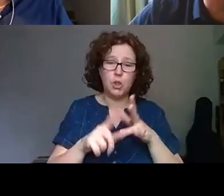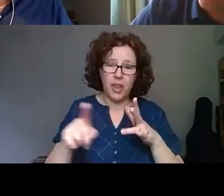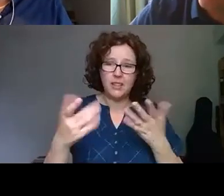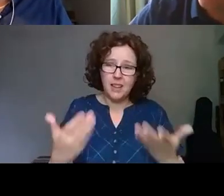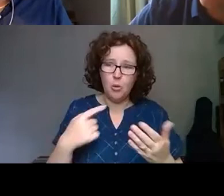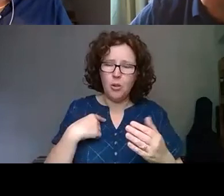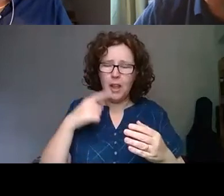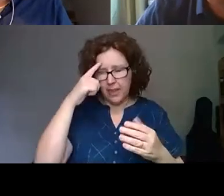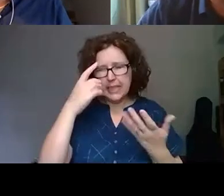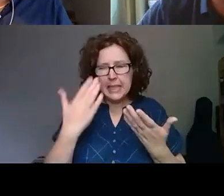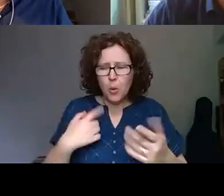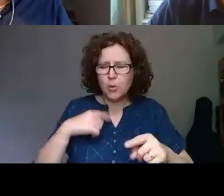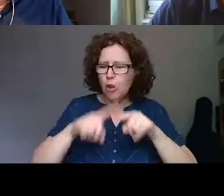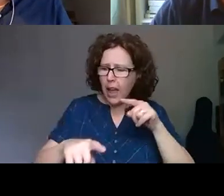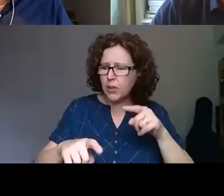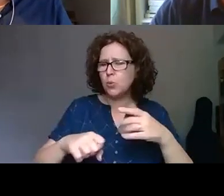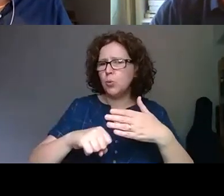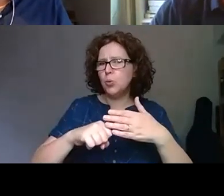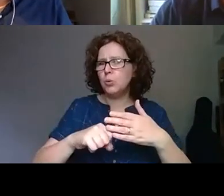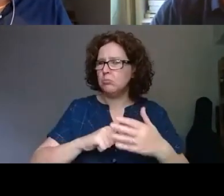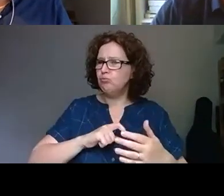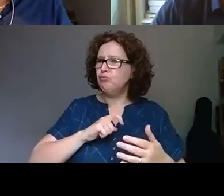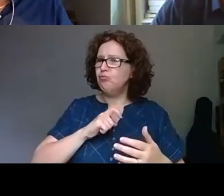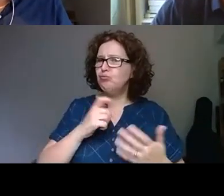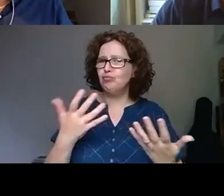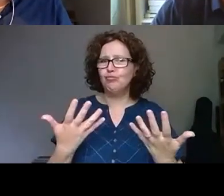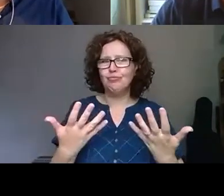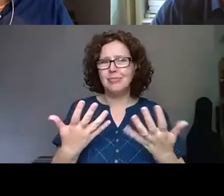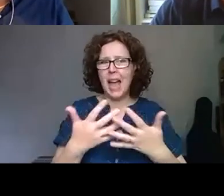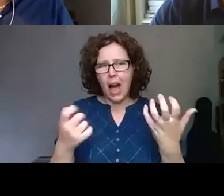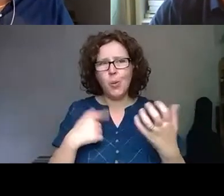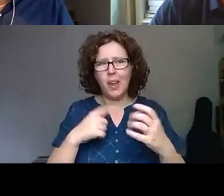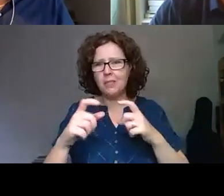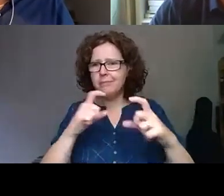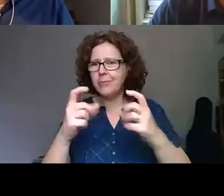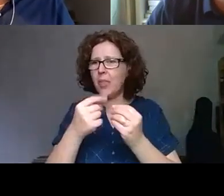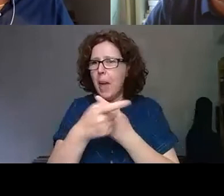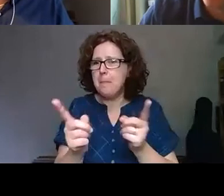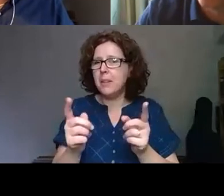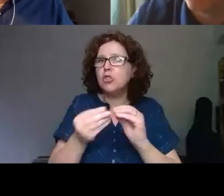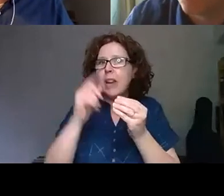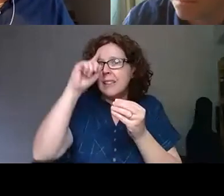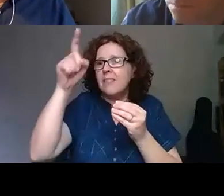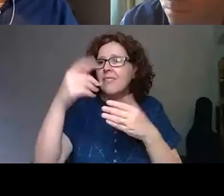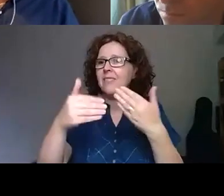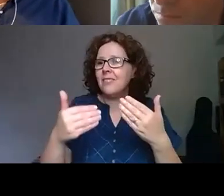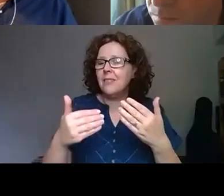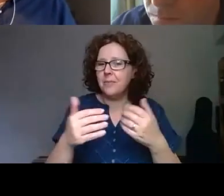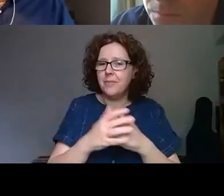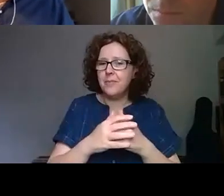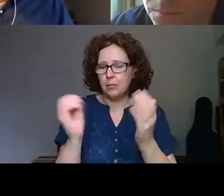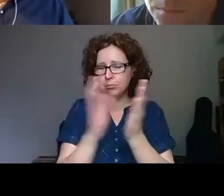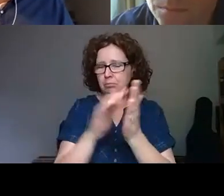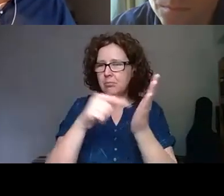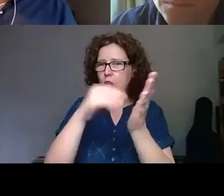think we are now developing more confidence in terms of how we can communicate creatively as the content producer. Because